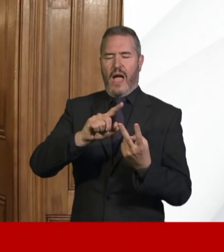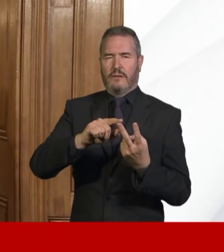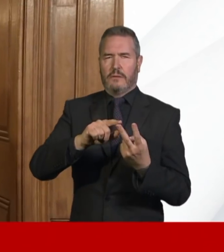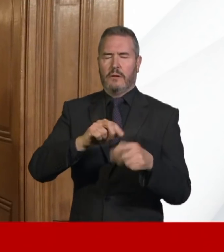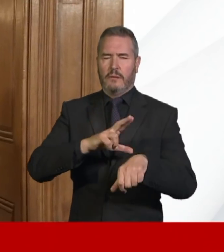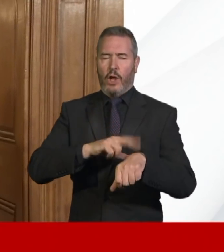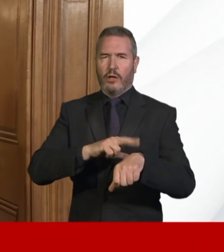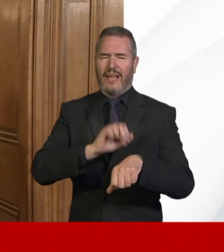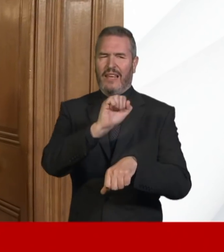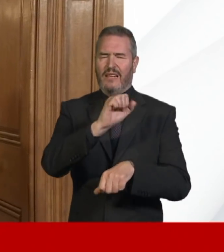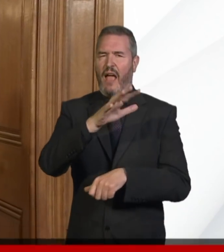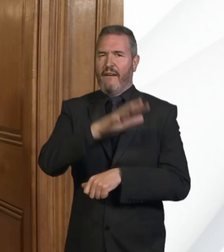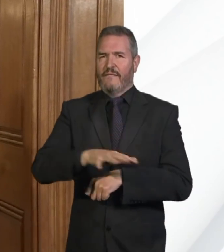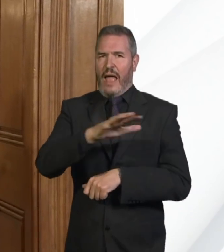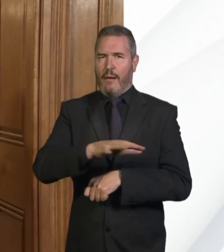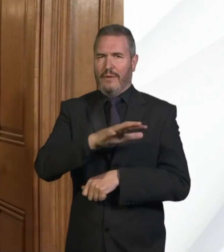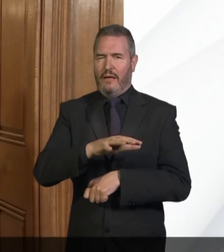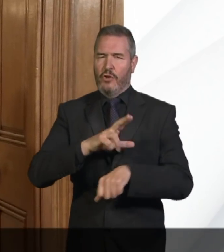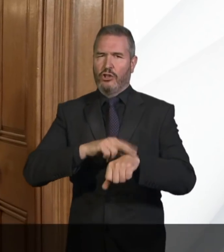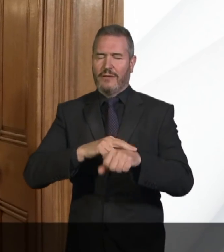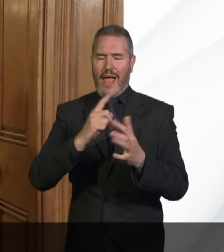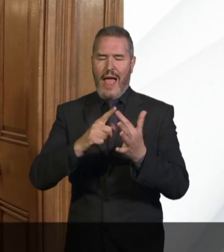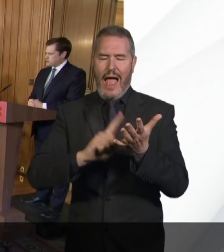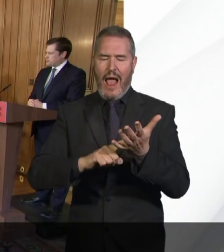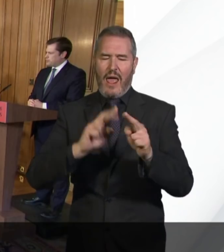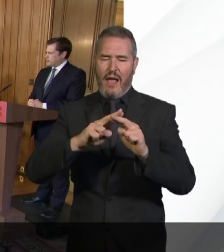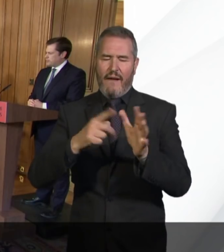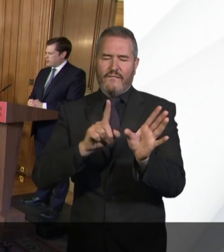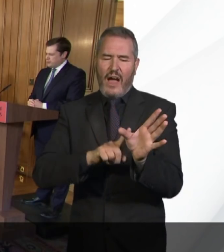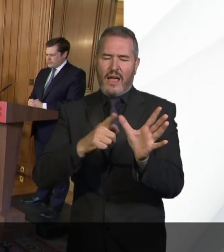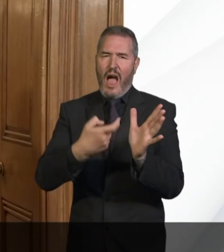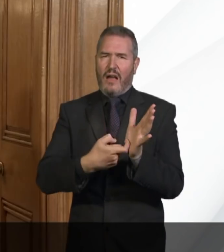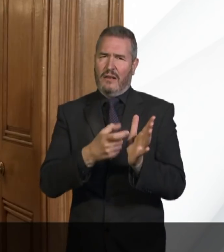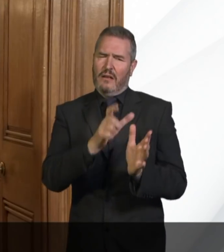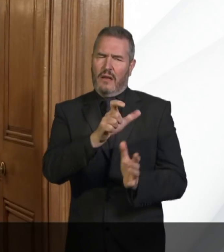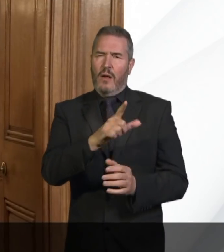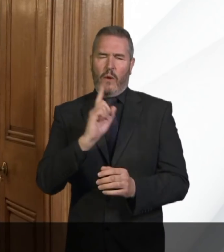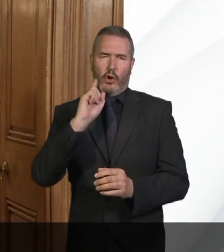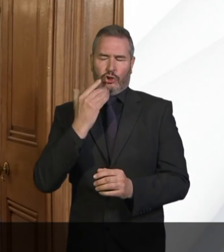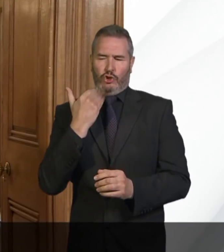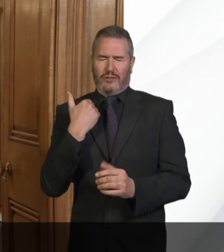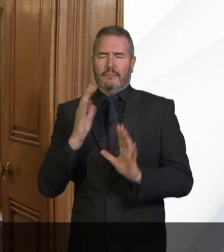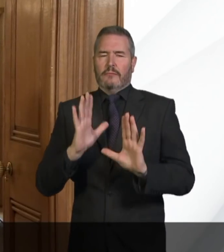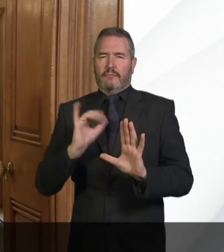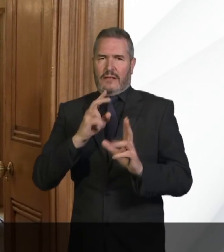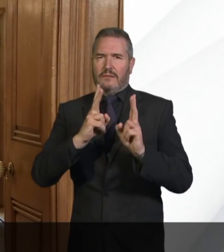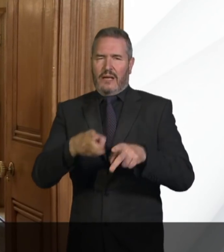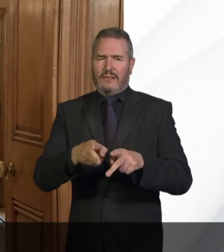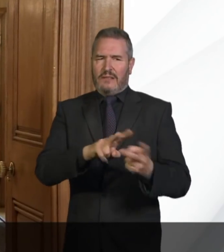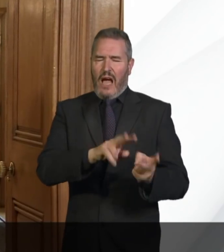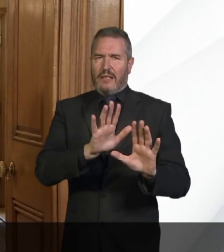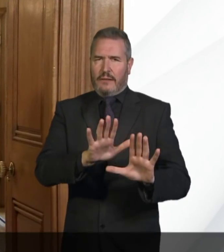sympathies to the family of Dr al-Hirani? We heard the news just a few moments ago that he'd very sadly passed